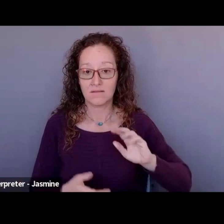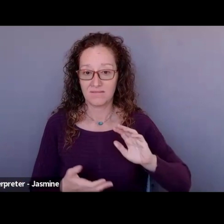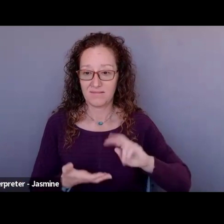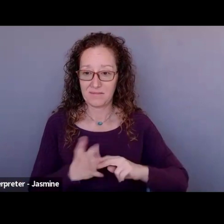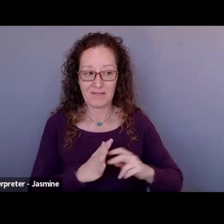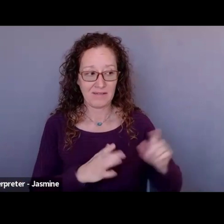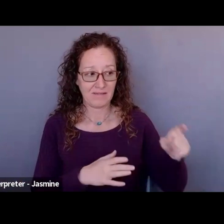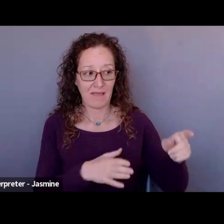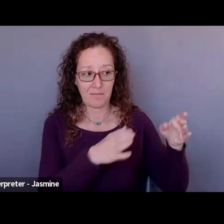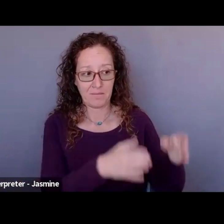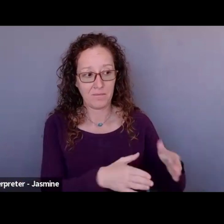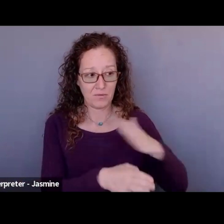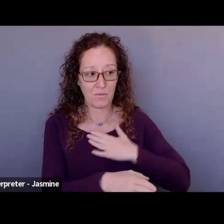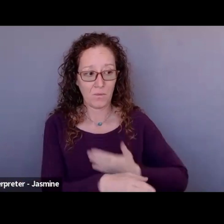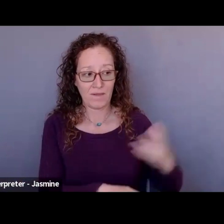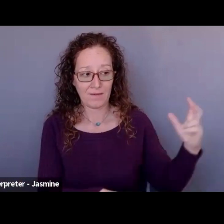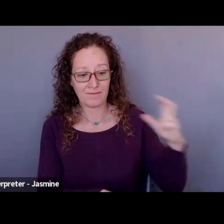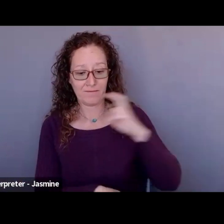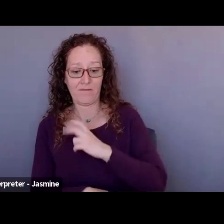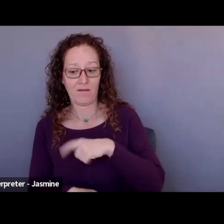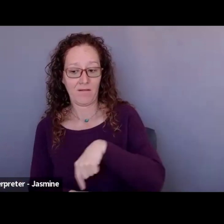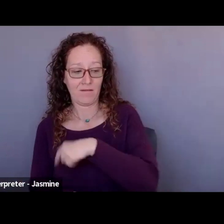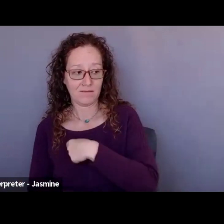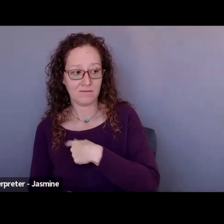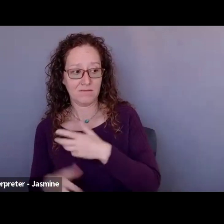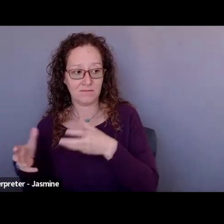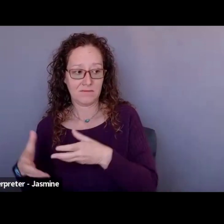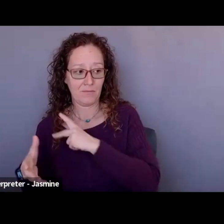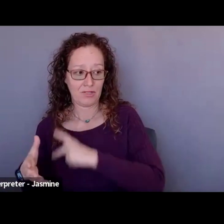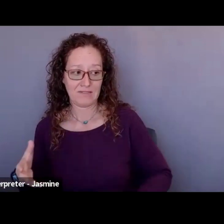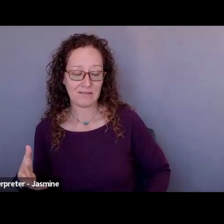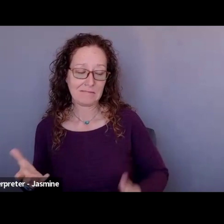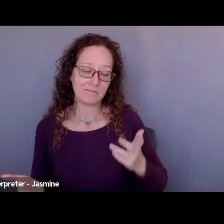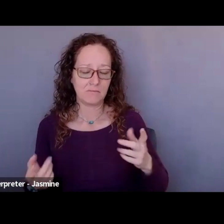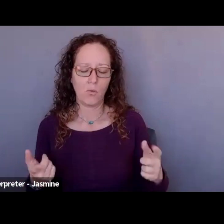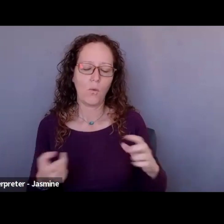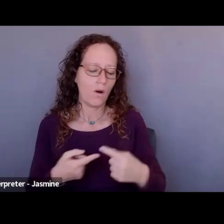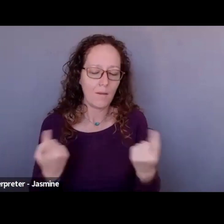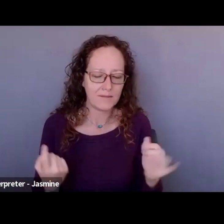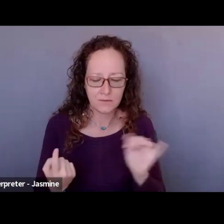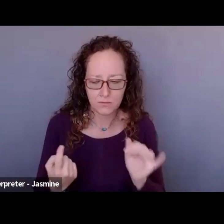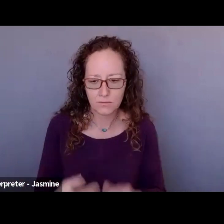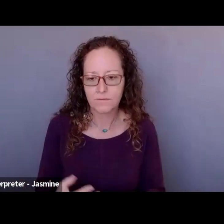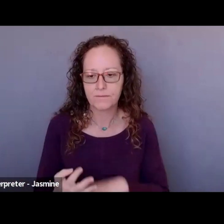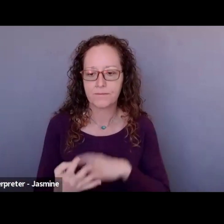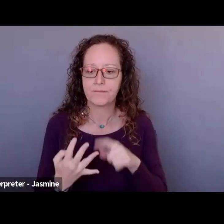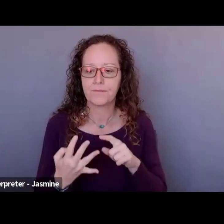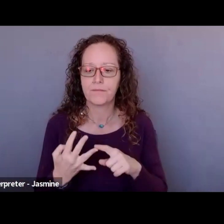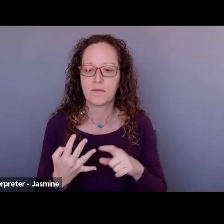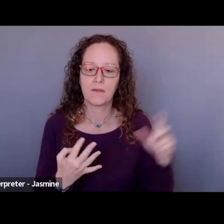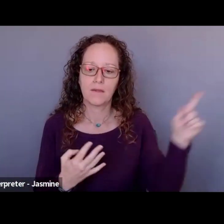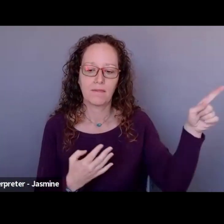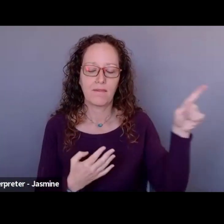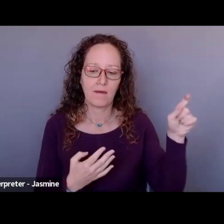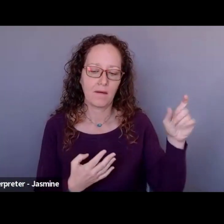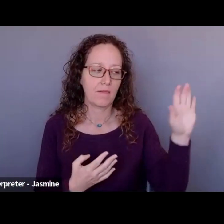Awareness and understanding of your organization, funders awareness of your organization. So I tell too many